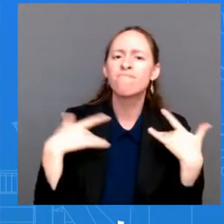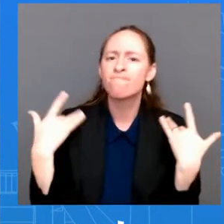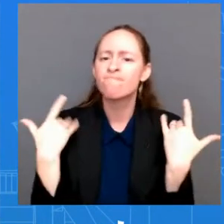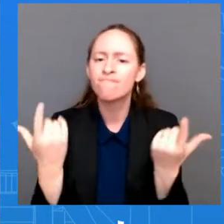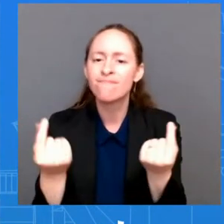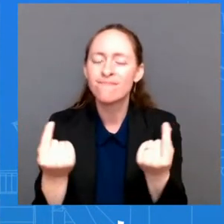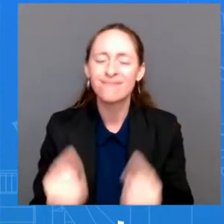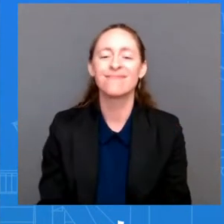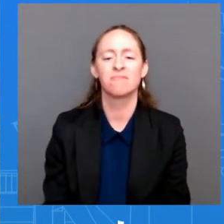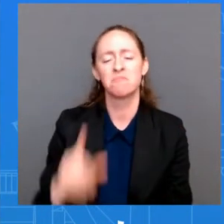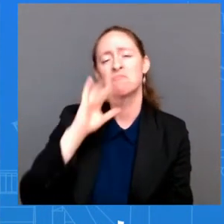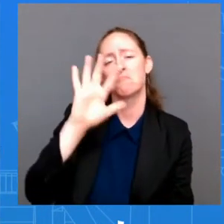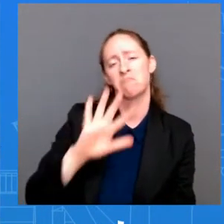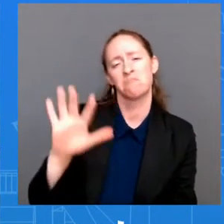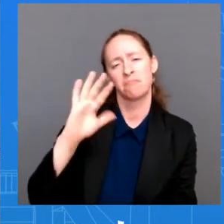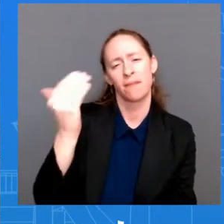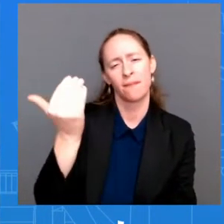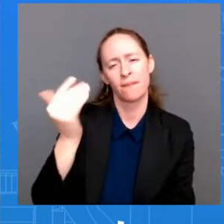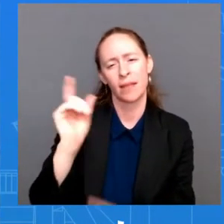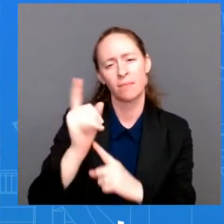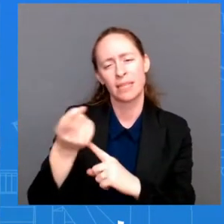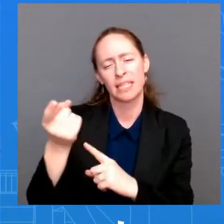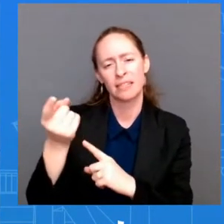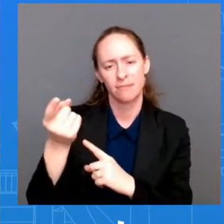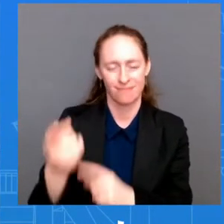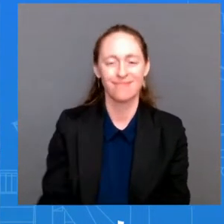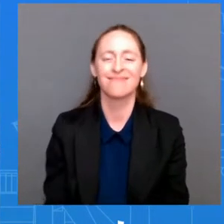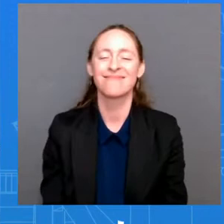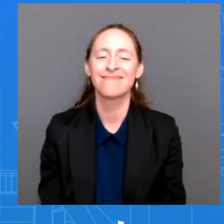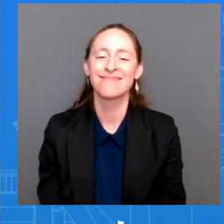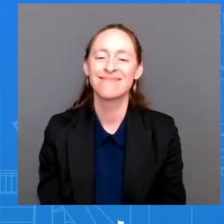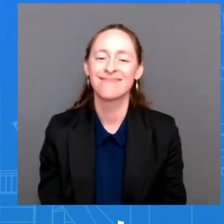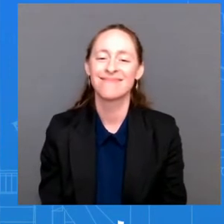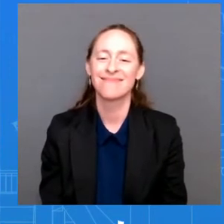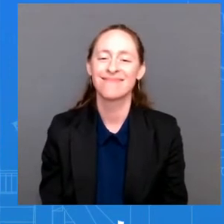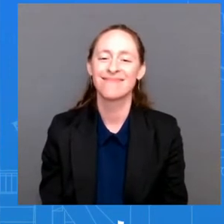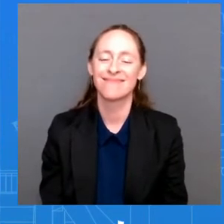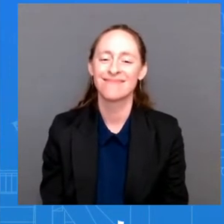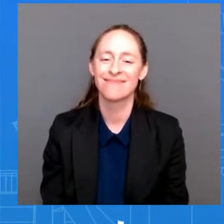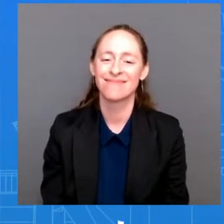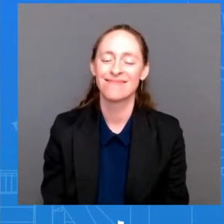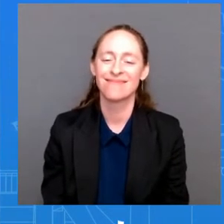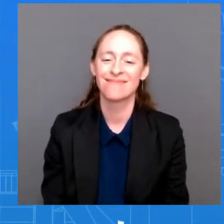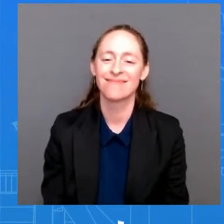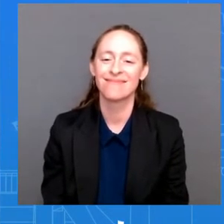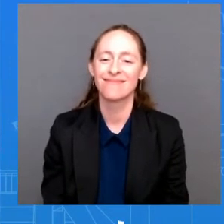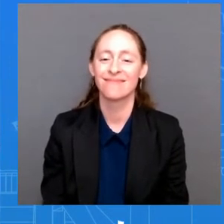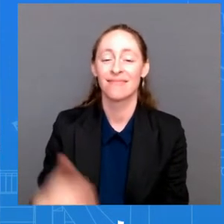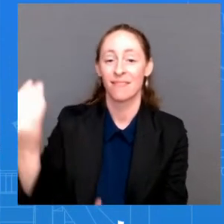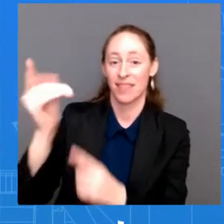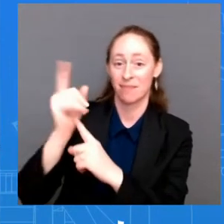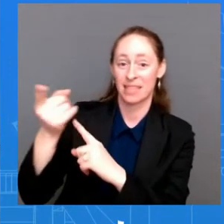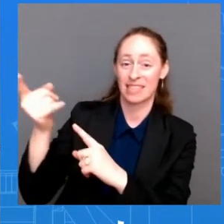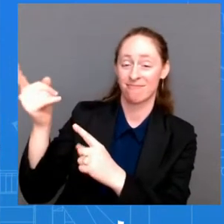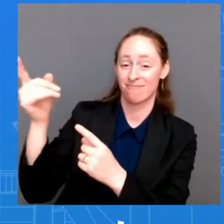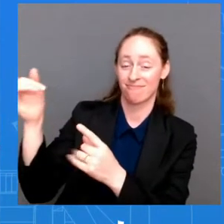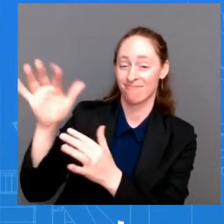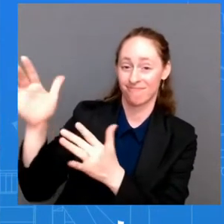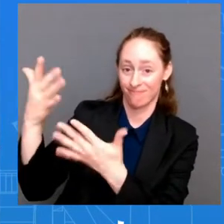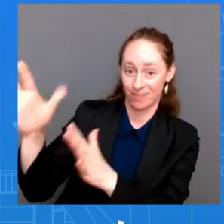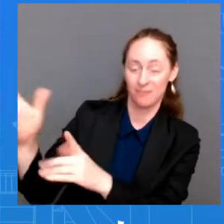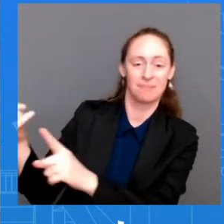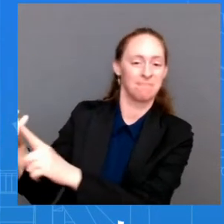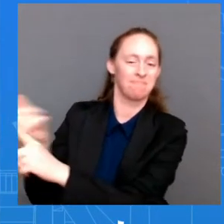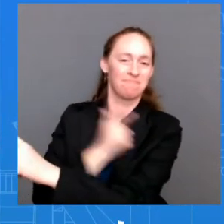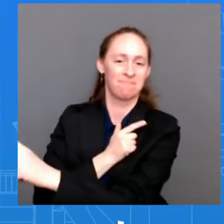and then we'll end his portion and then get to the other parts of the briefing. And I'll take some questions after that. Everybody